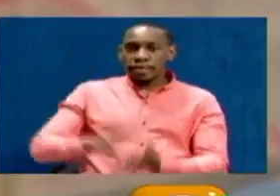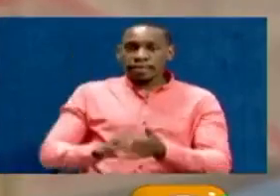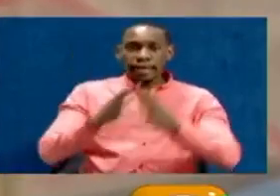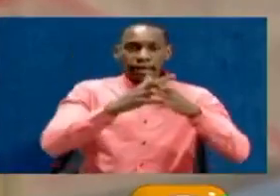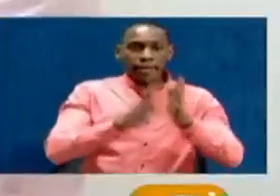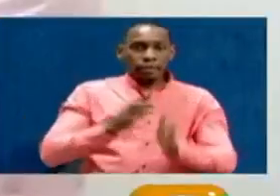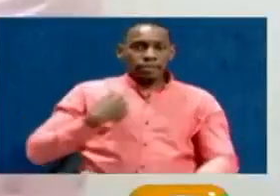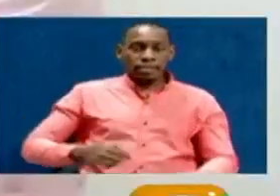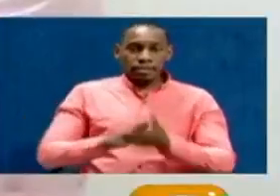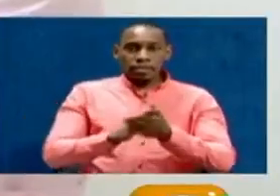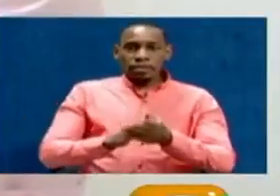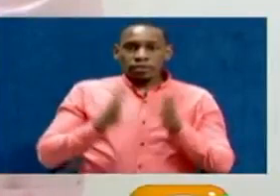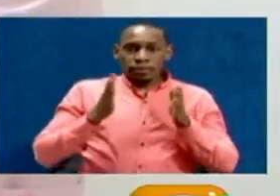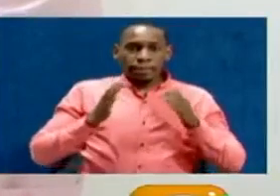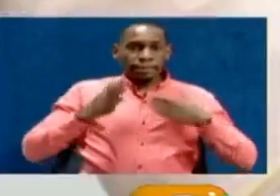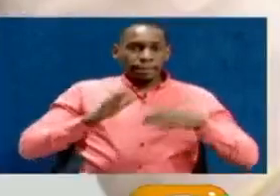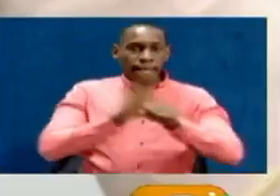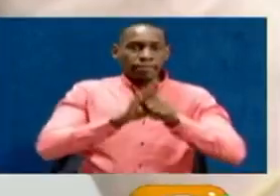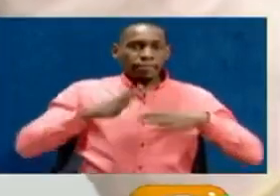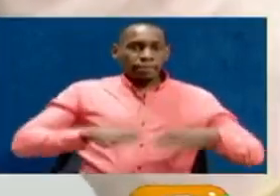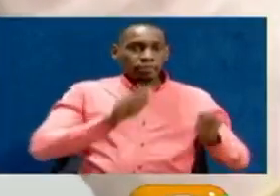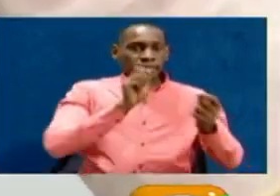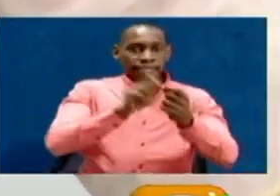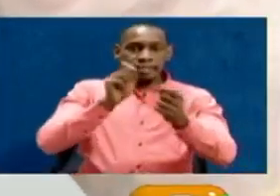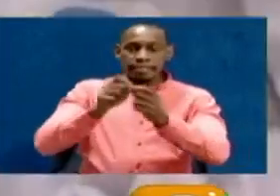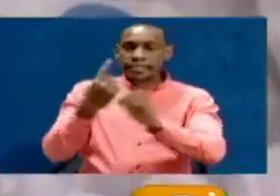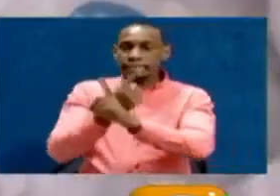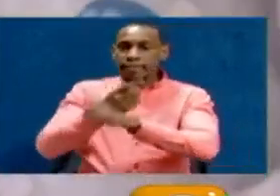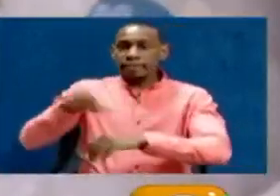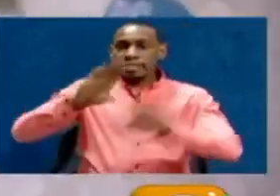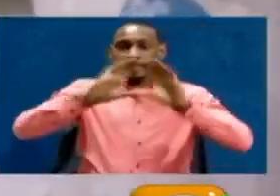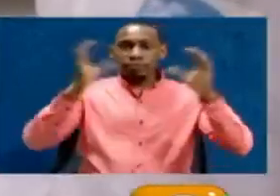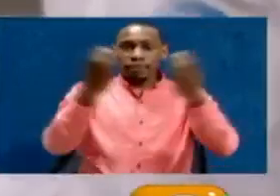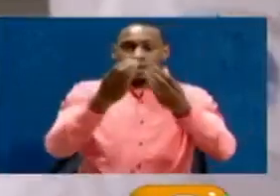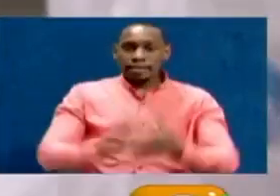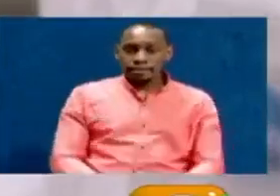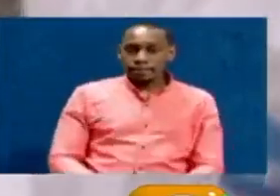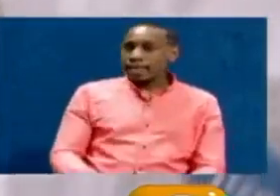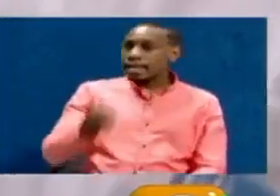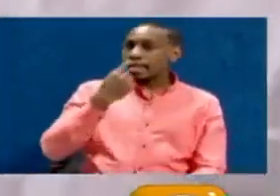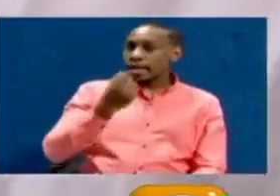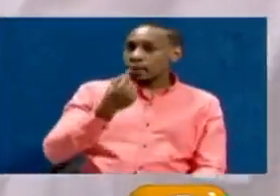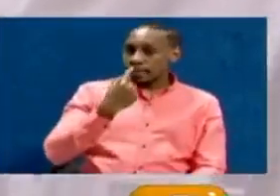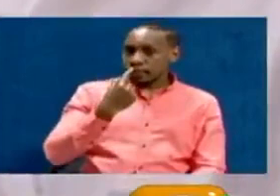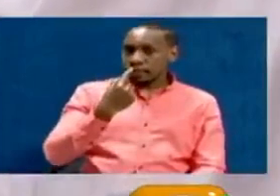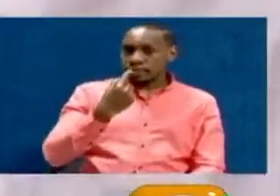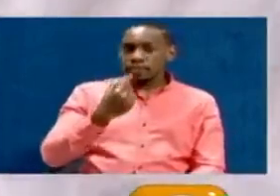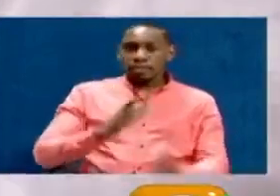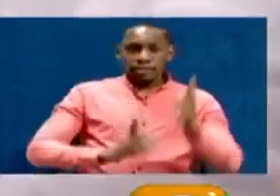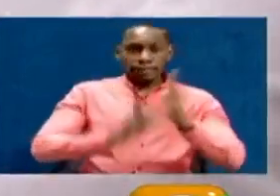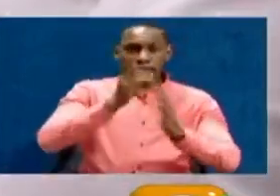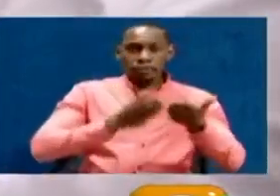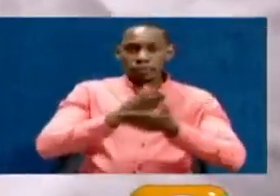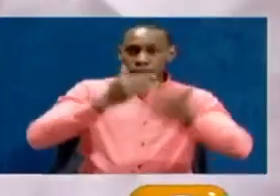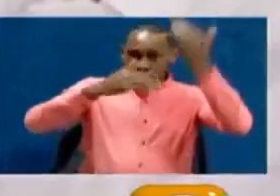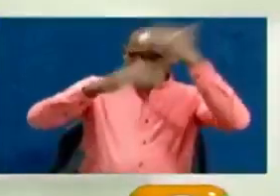China, with large-scale human tests underway in different parts of the world. The vaccine candidates are being developed